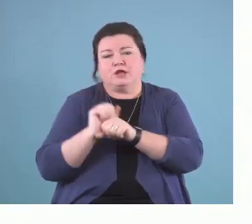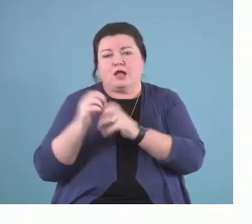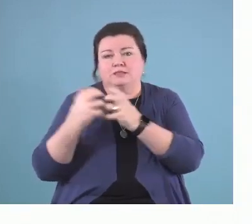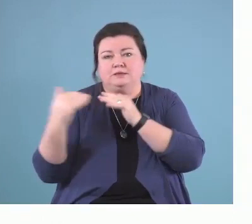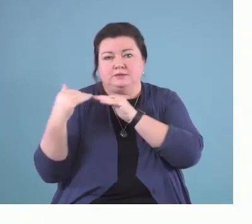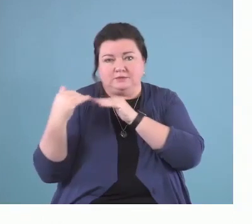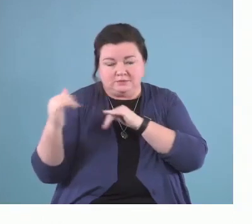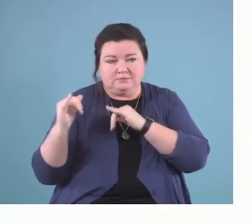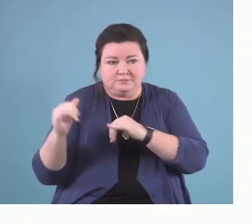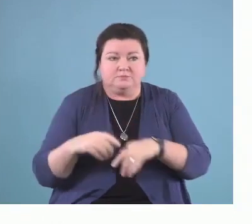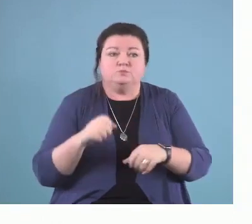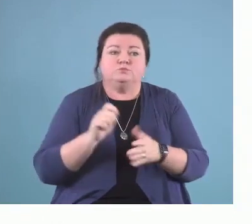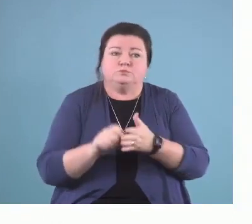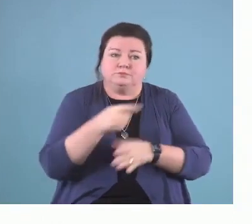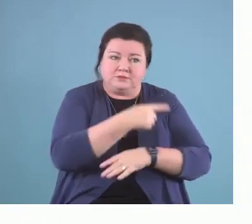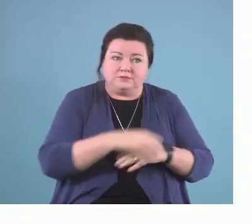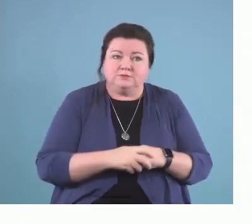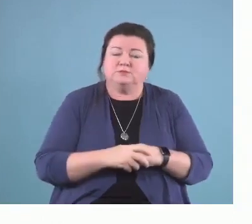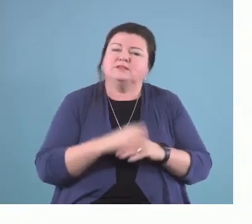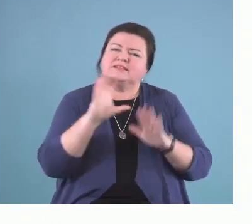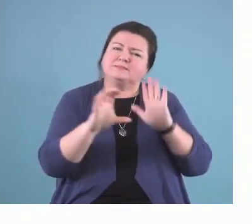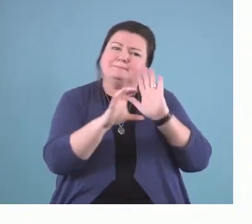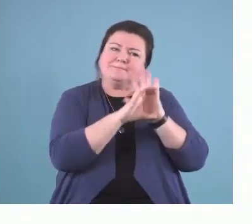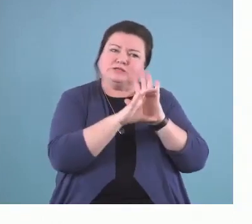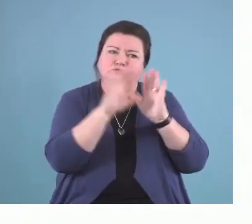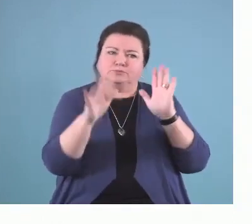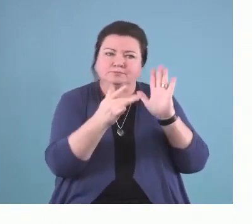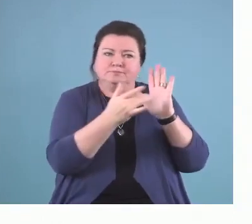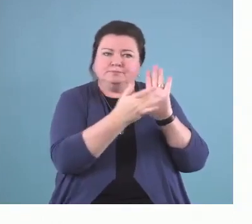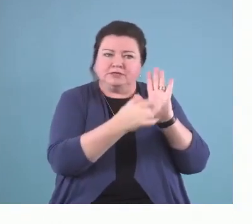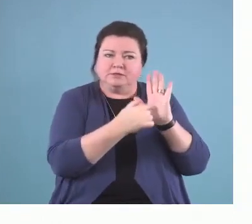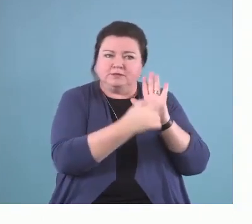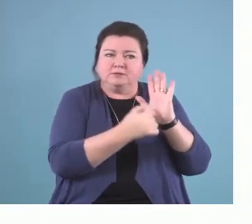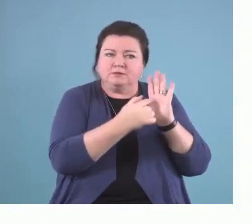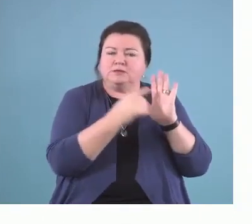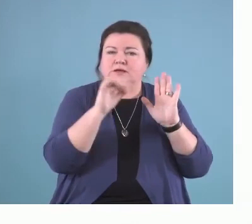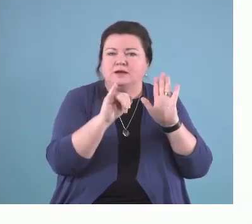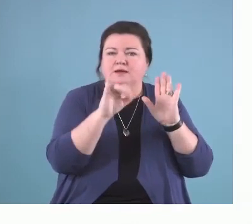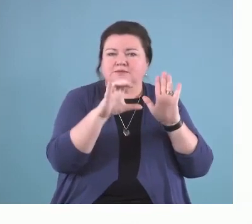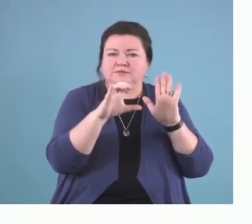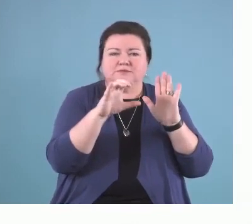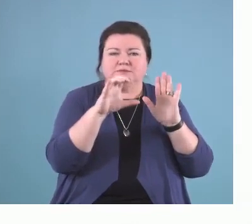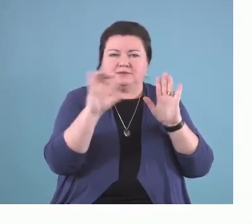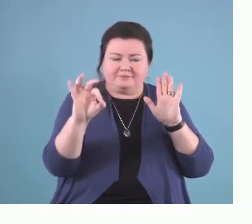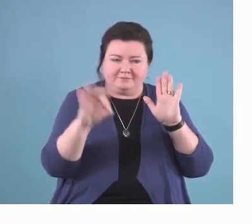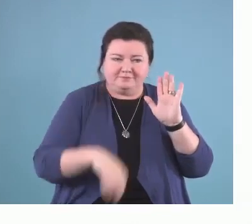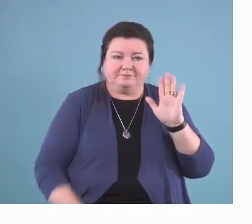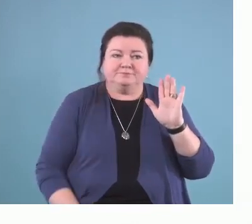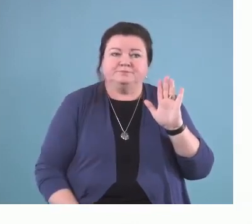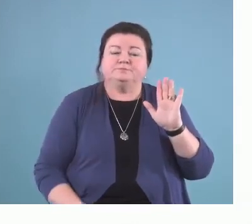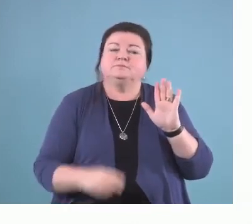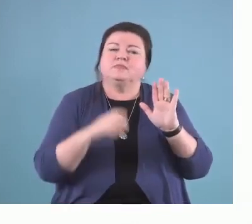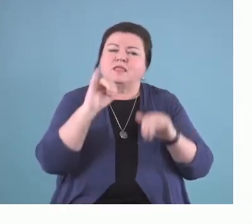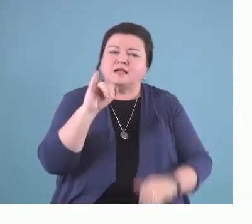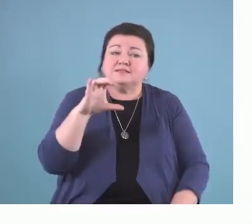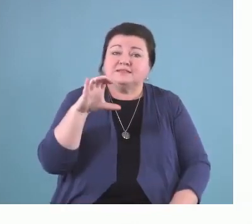it's the visual representative, the center part, of the ICF. So, the ICF looks at